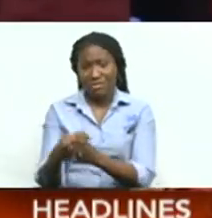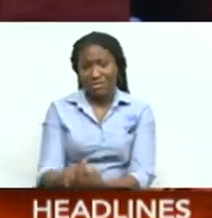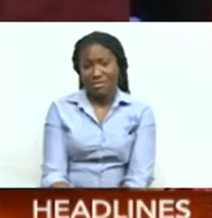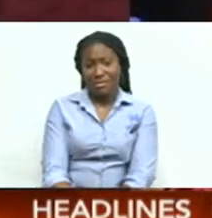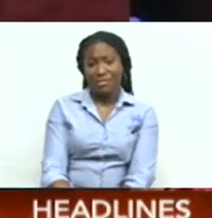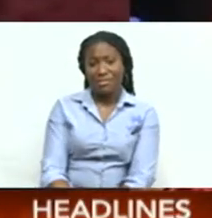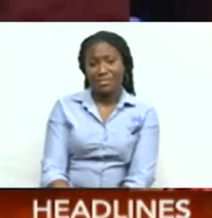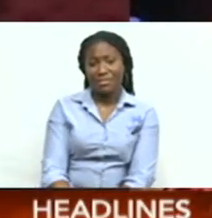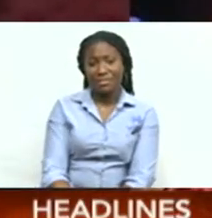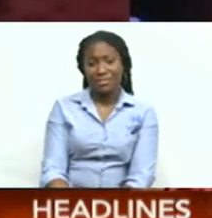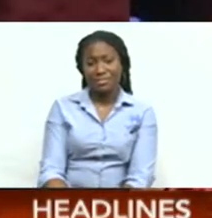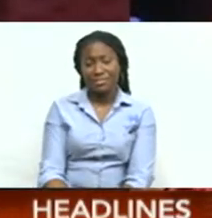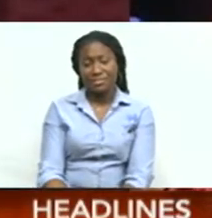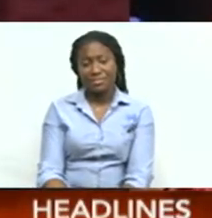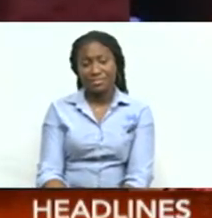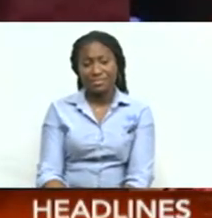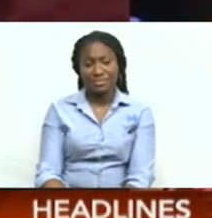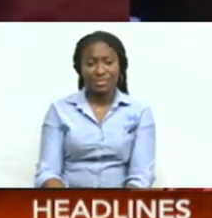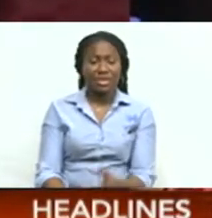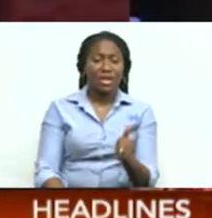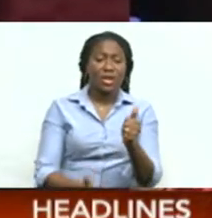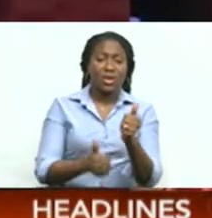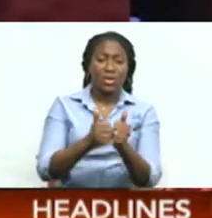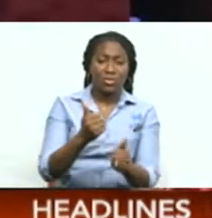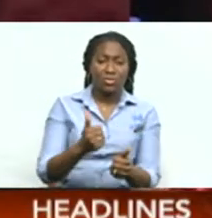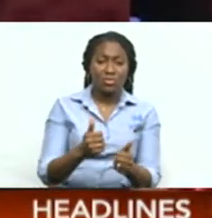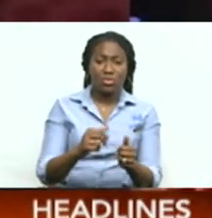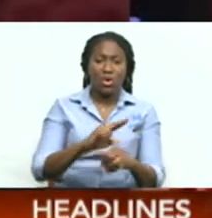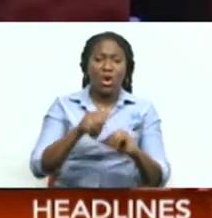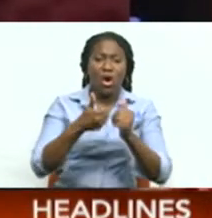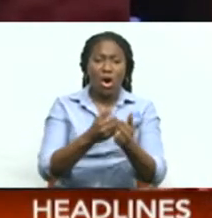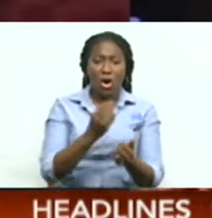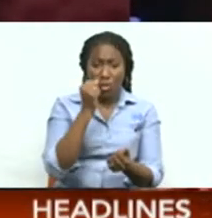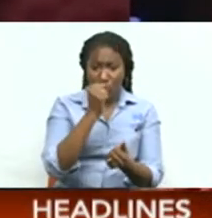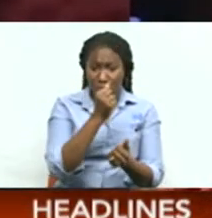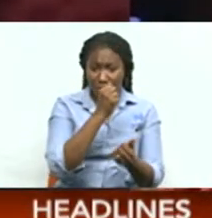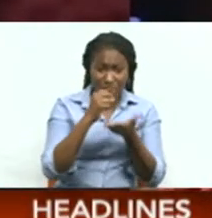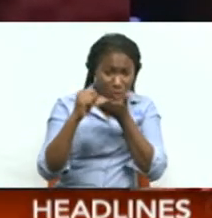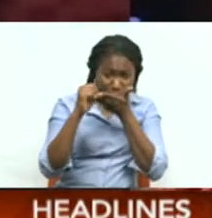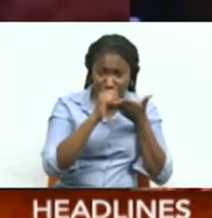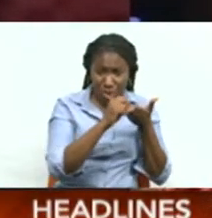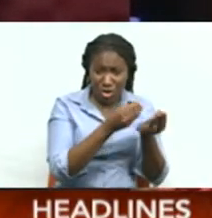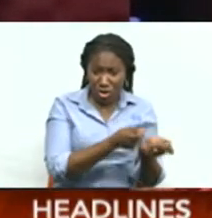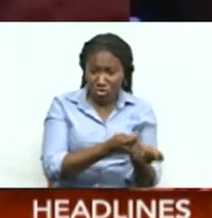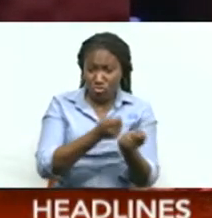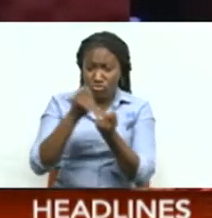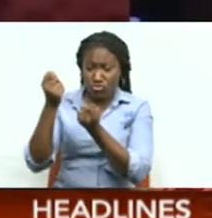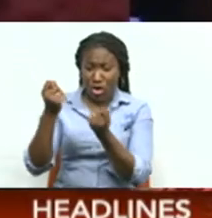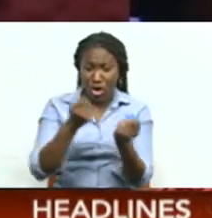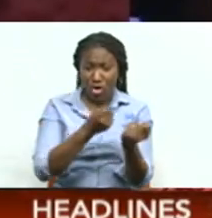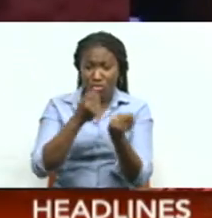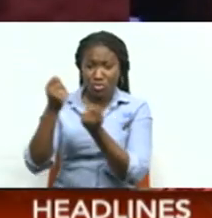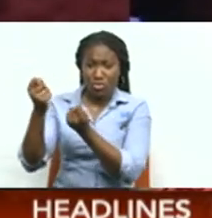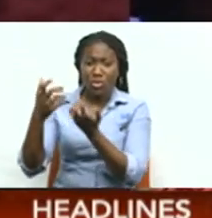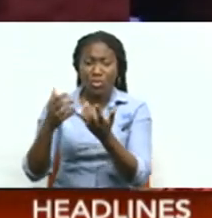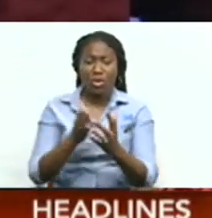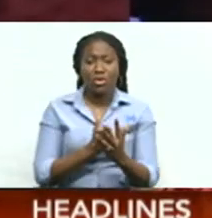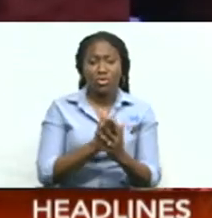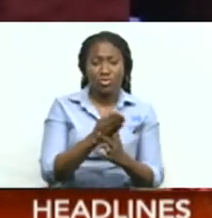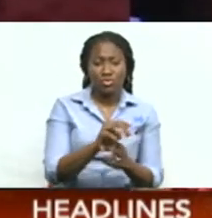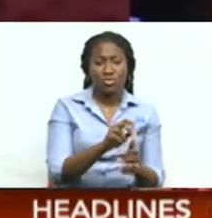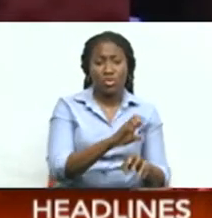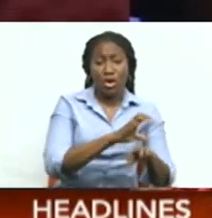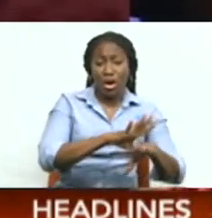The most common mode of transport in cocaine in Trinidad From South America for transshipment to Europe, Africa, Canada and United